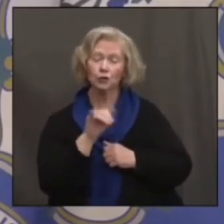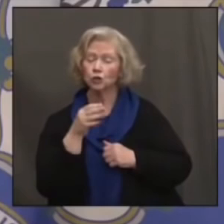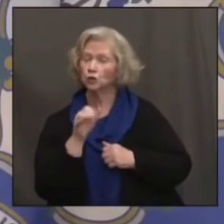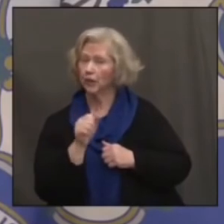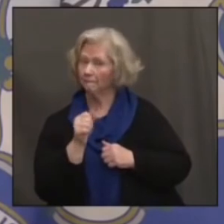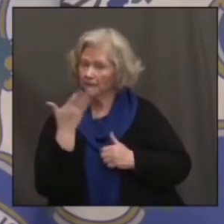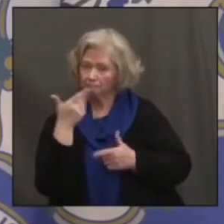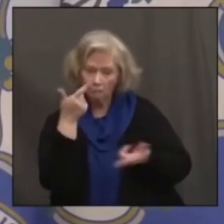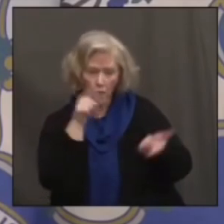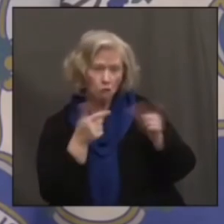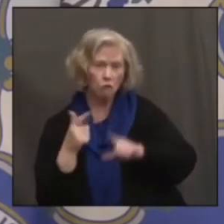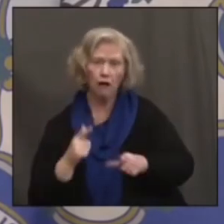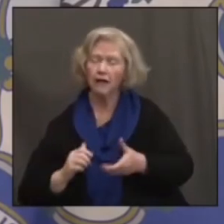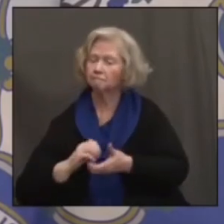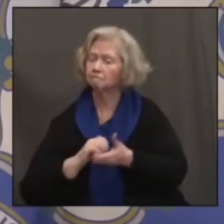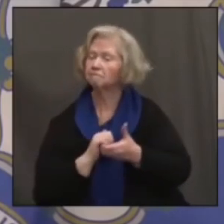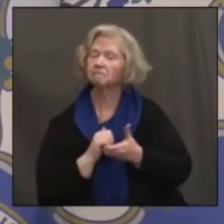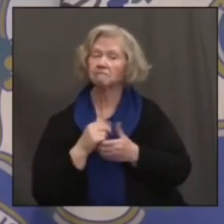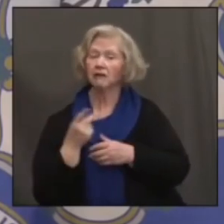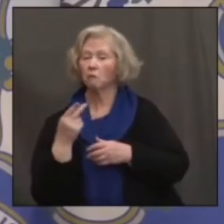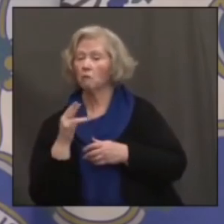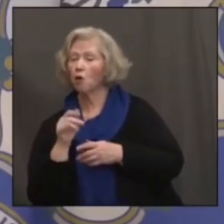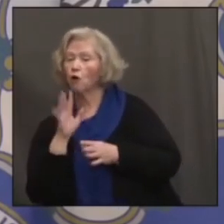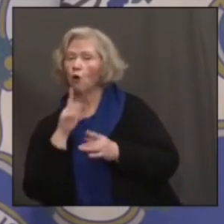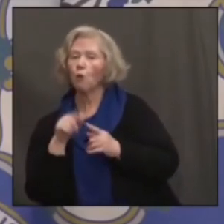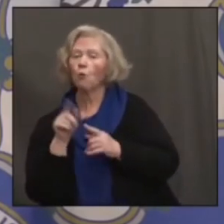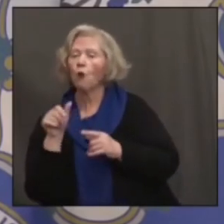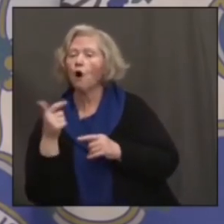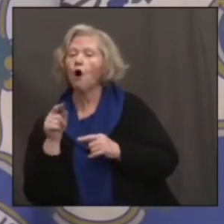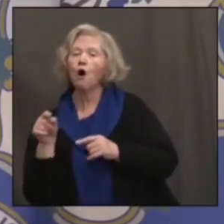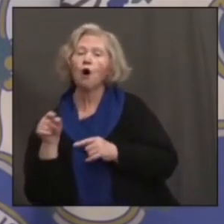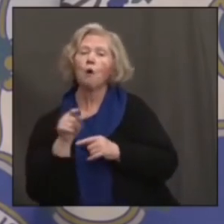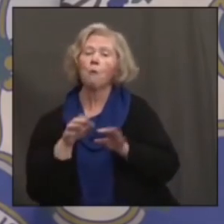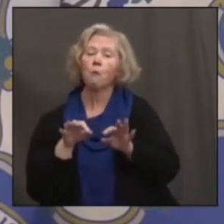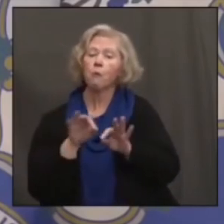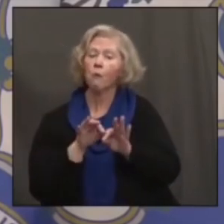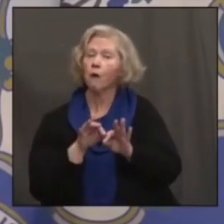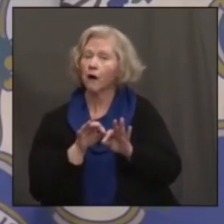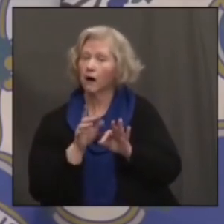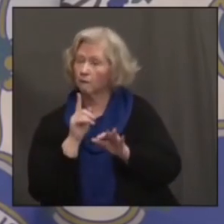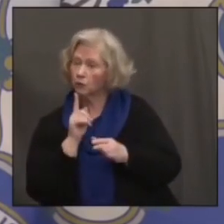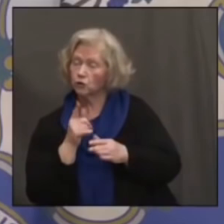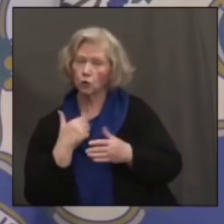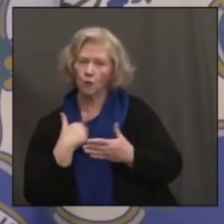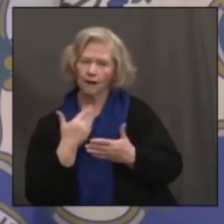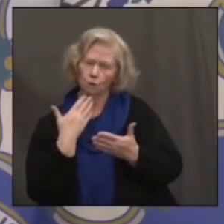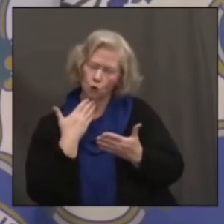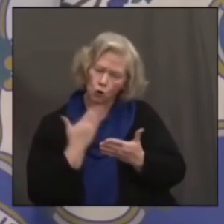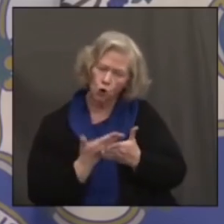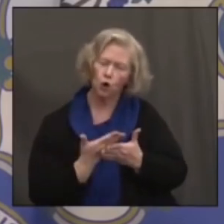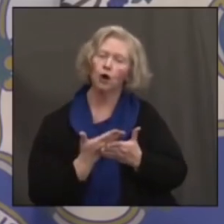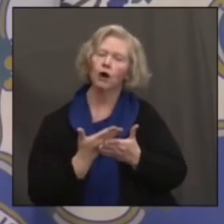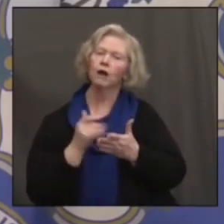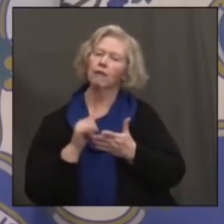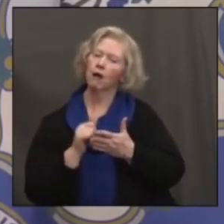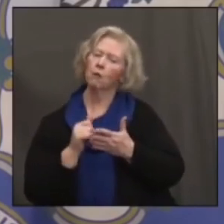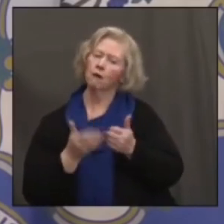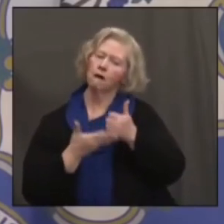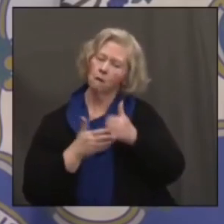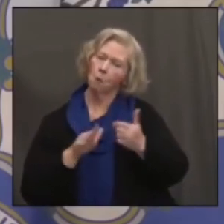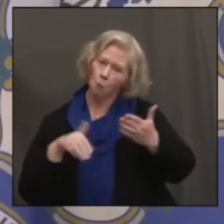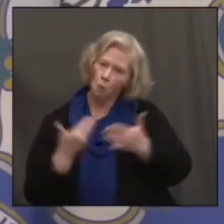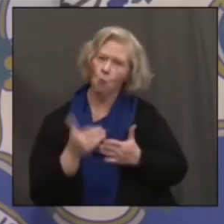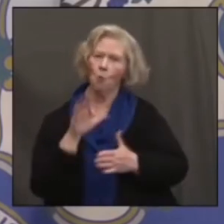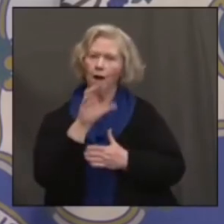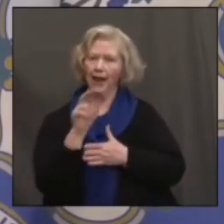together. And Paul is talking to some of the other players here in the state to make sure we have a really good Connecticut-wide solution that gets our state